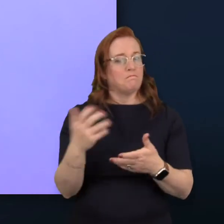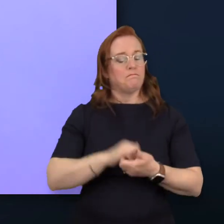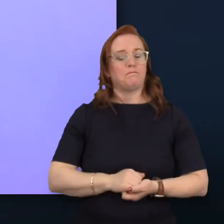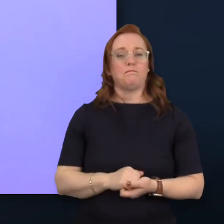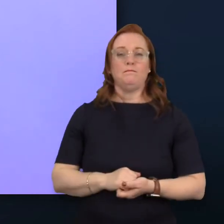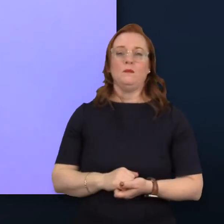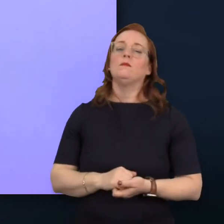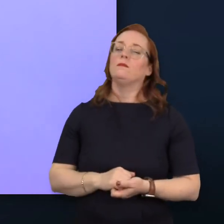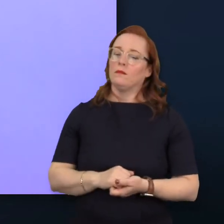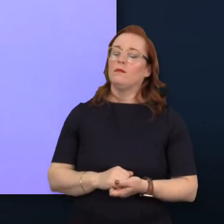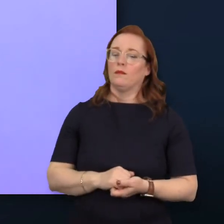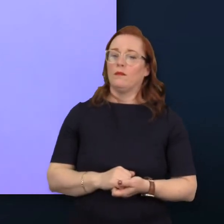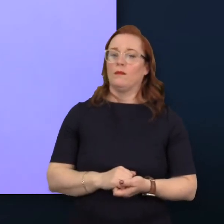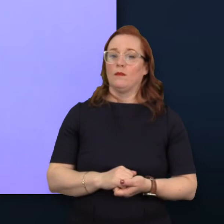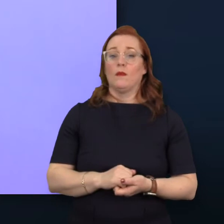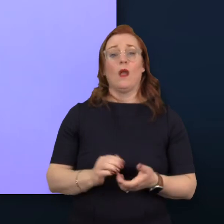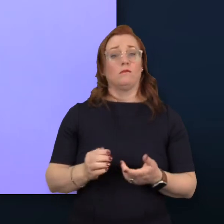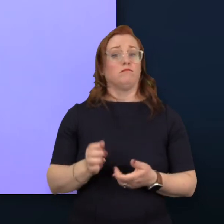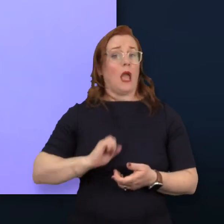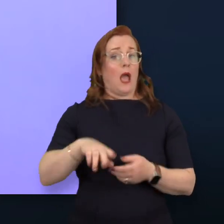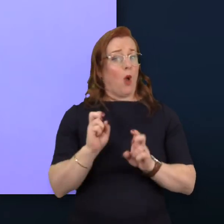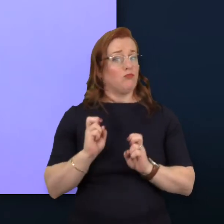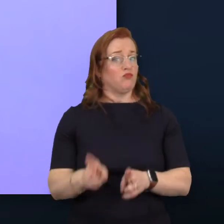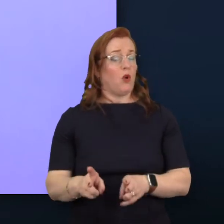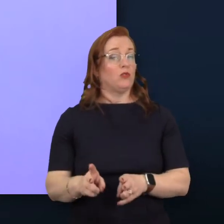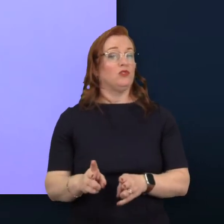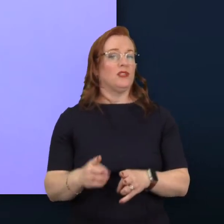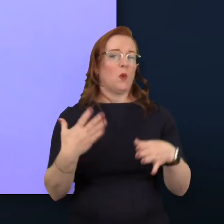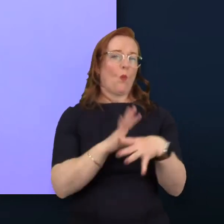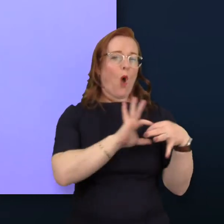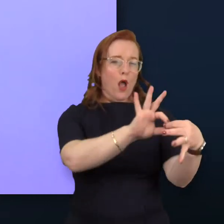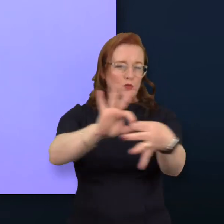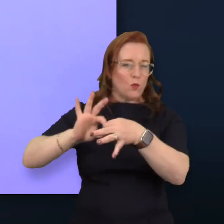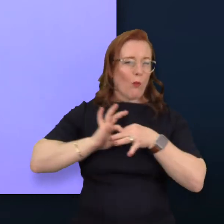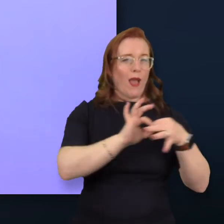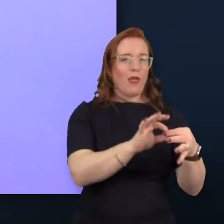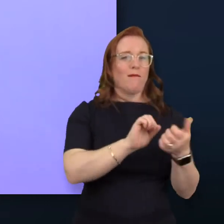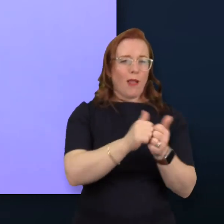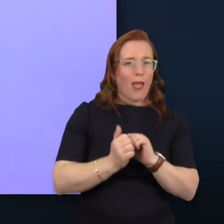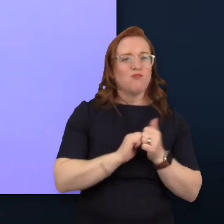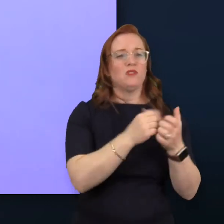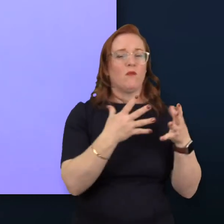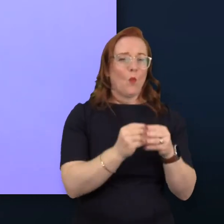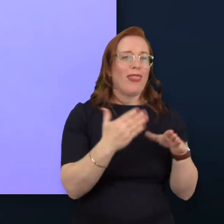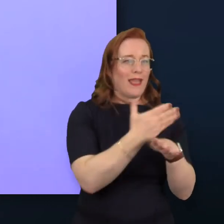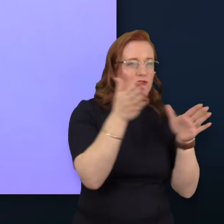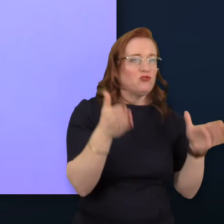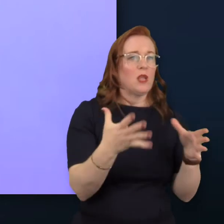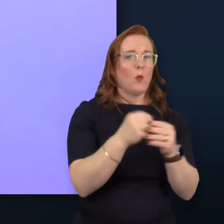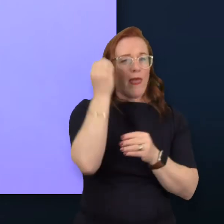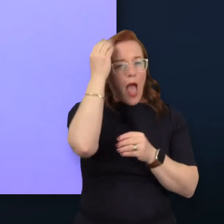Well, as you've probably gathered, our approach to this has been collaborative with the industry and experts to work this out.